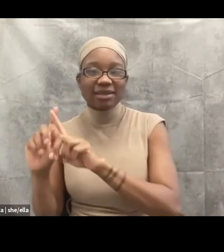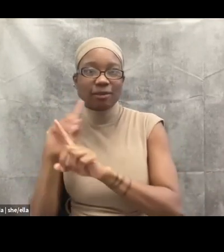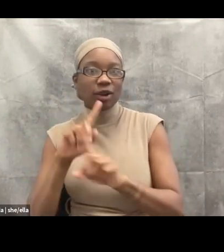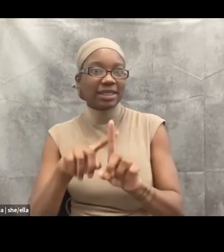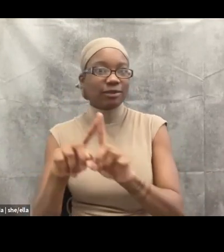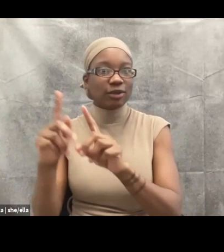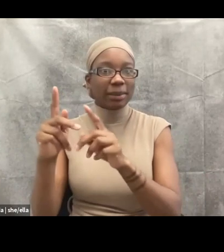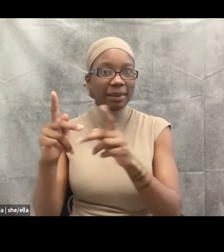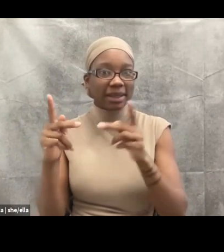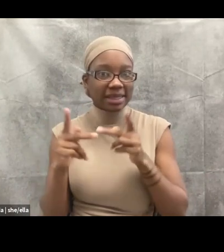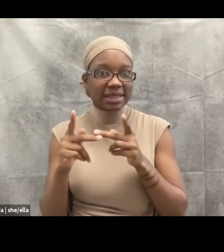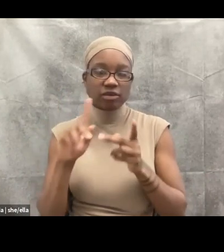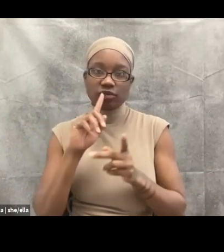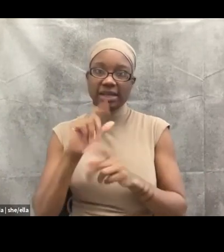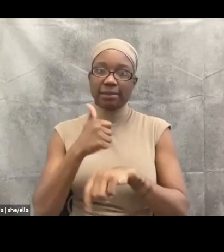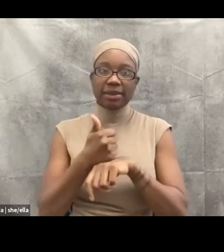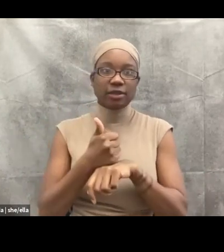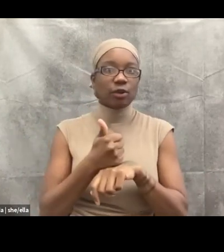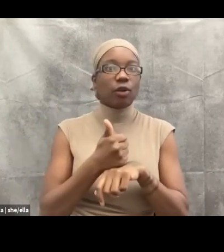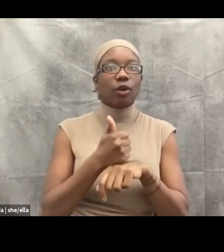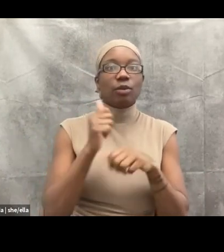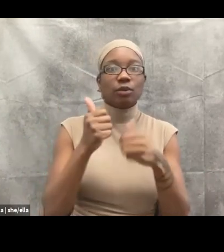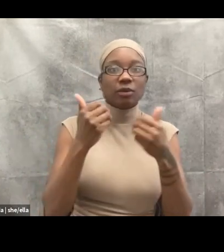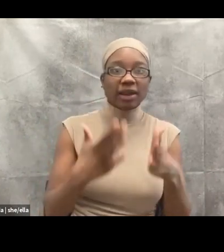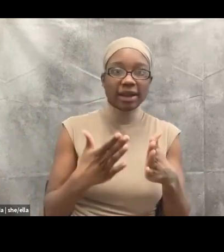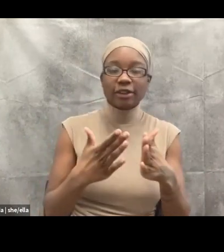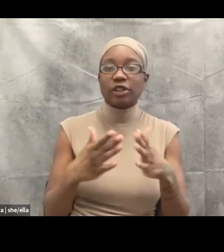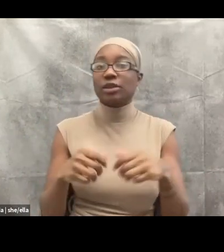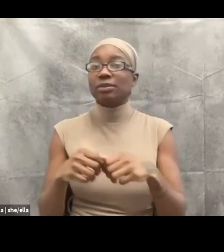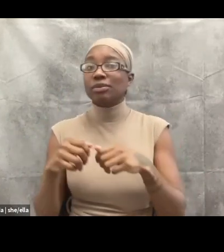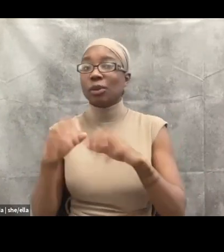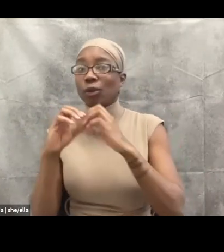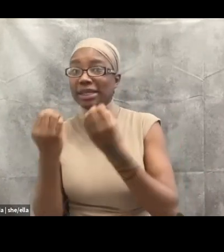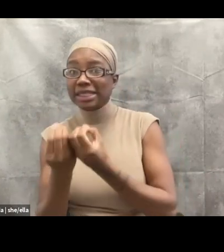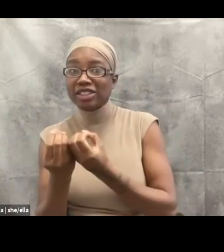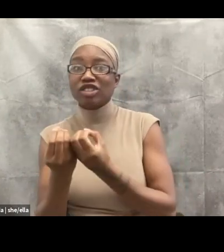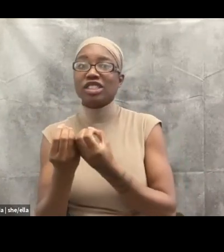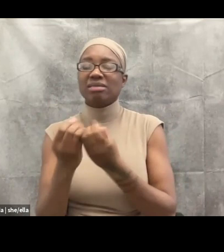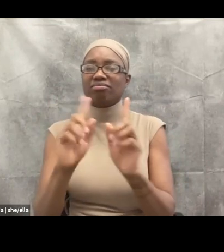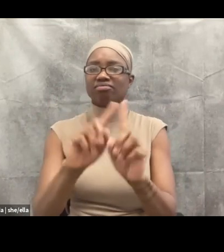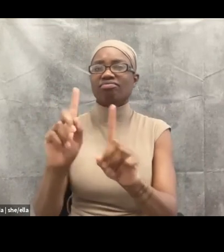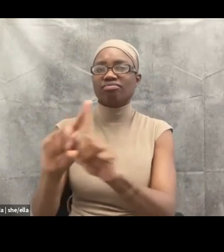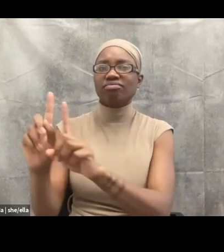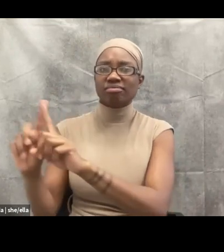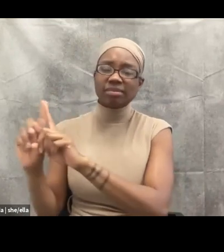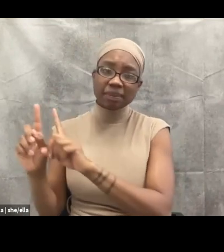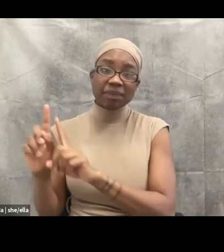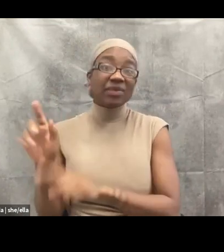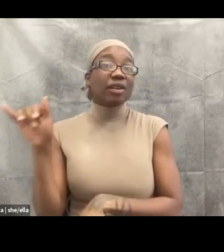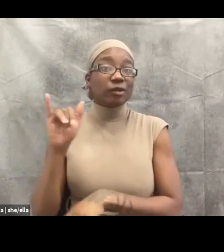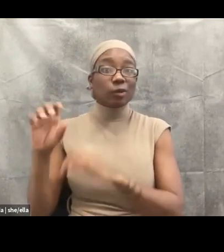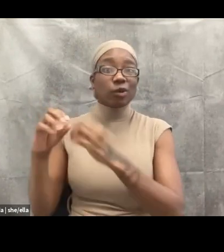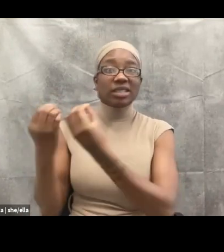organization to organization. Um, and organizational policy is often far more conservative than whatever's written in the law,